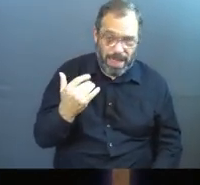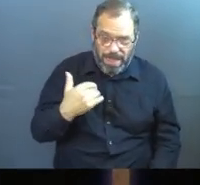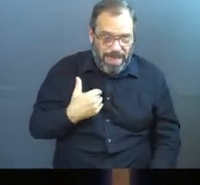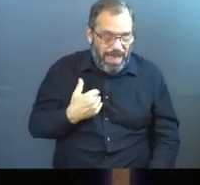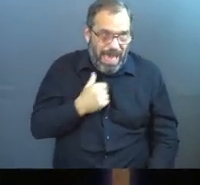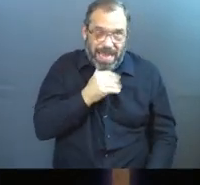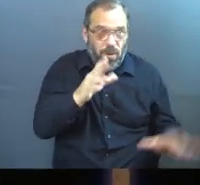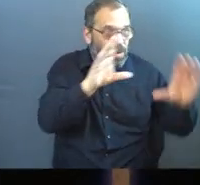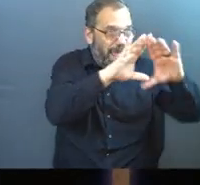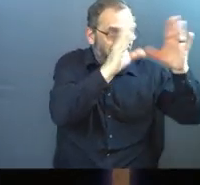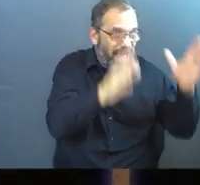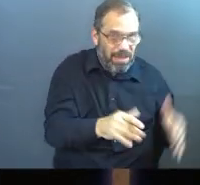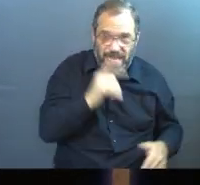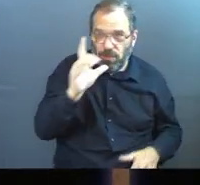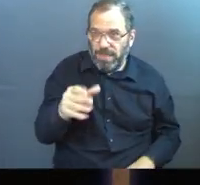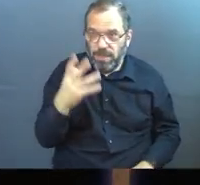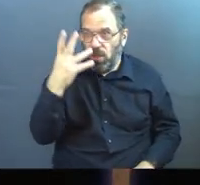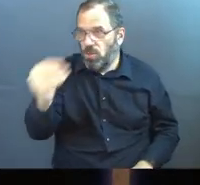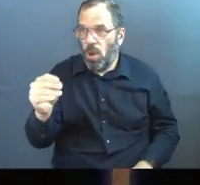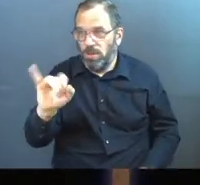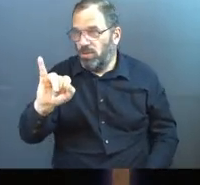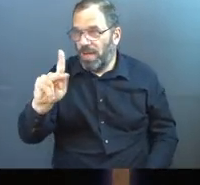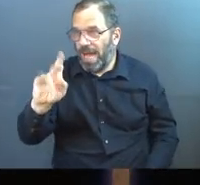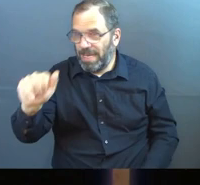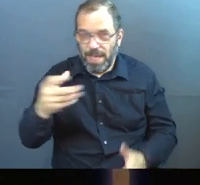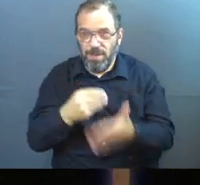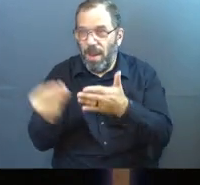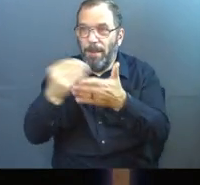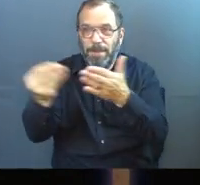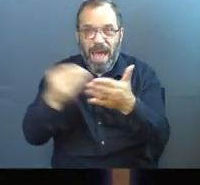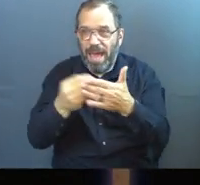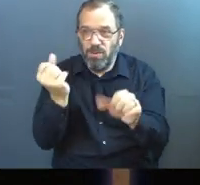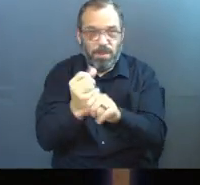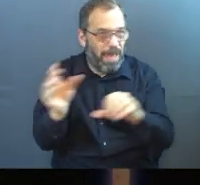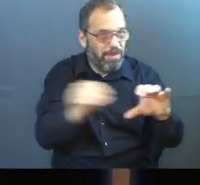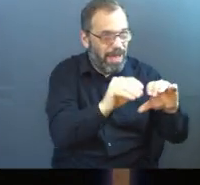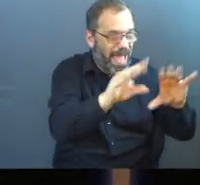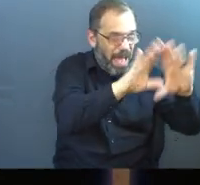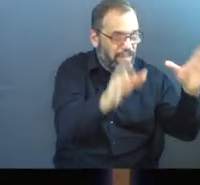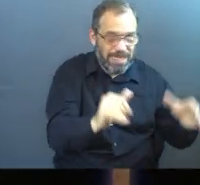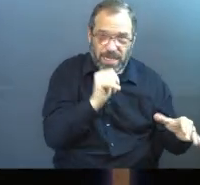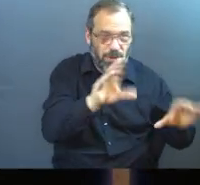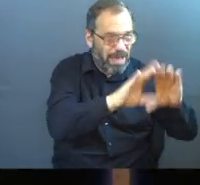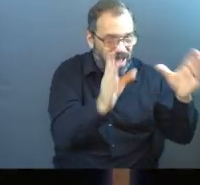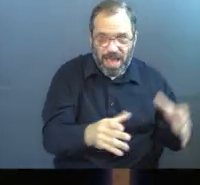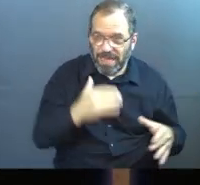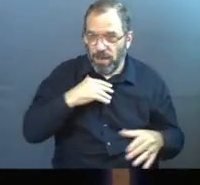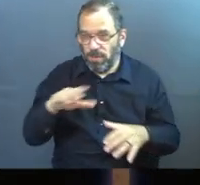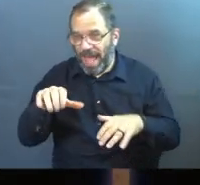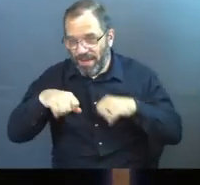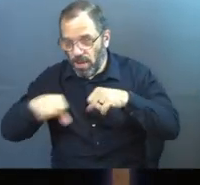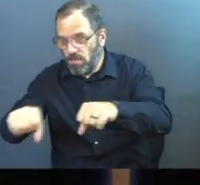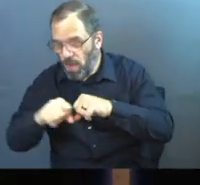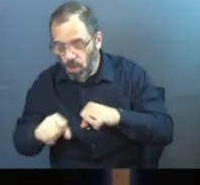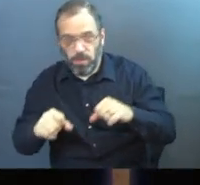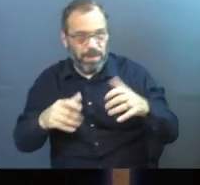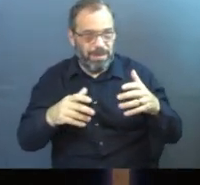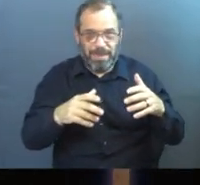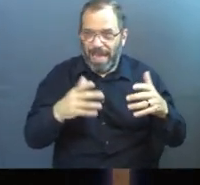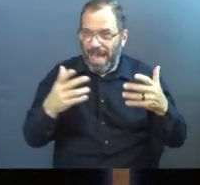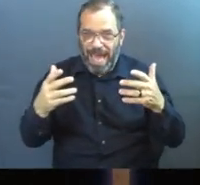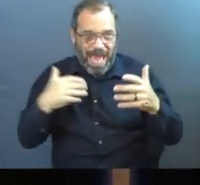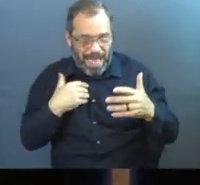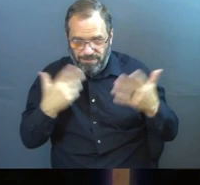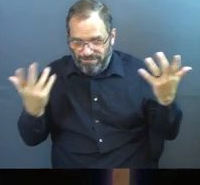I don't have a house and I don't need to go to Ikea to buy stuff to furnish the house. Because I don't have a house. I don't have a lawn to mow. So I'm not mowing the